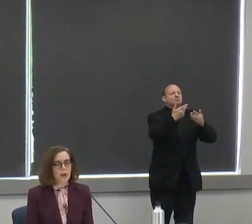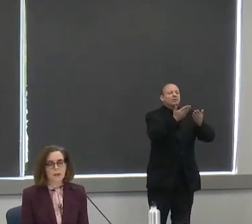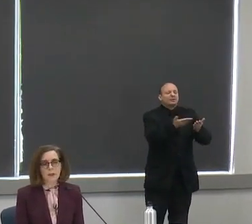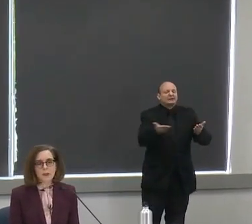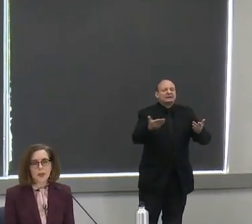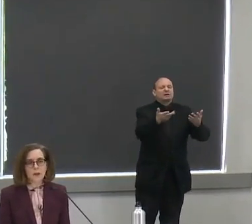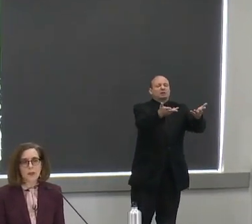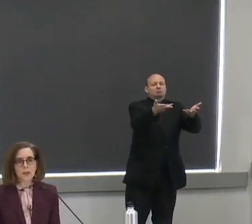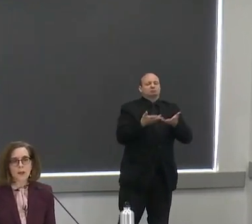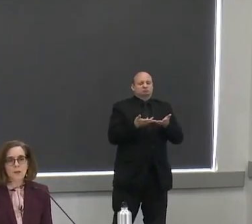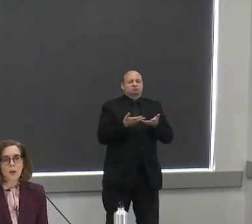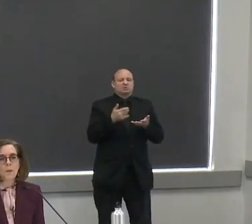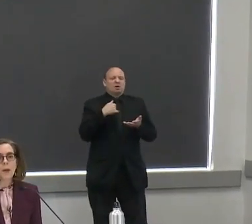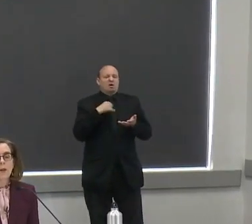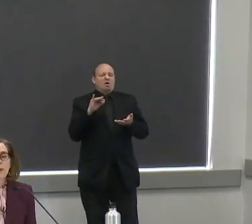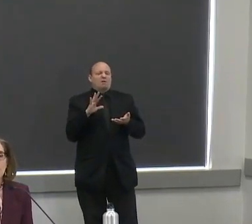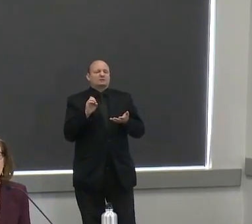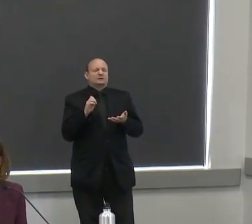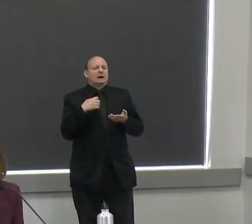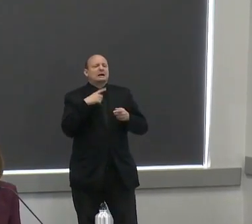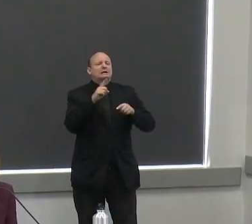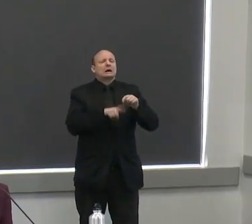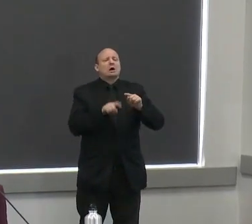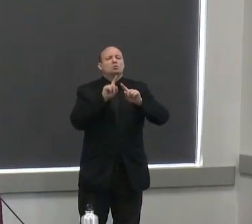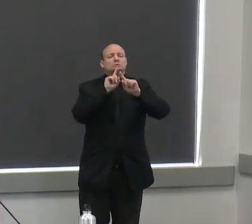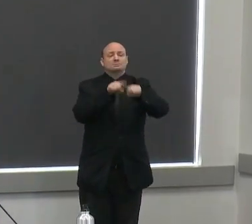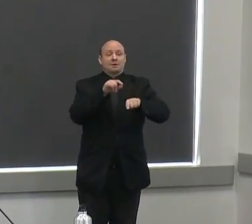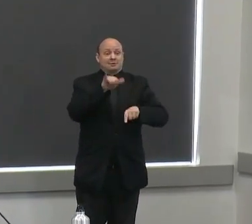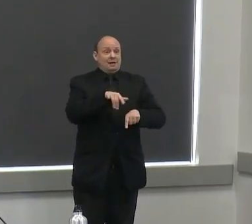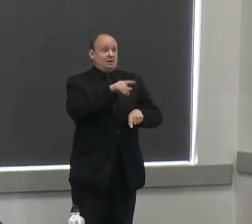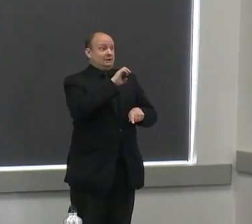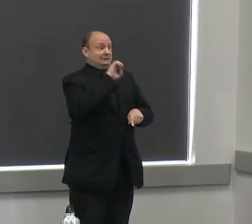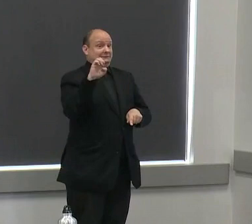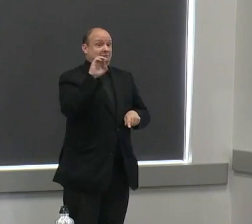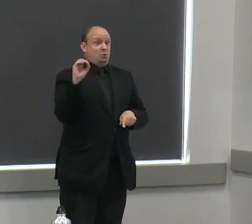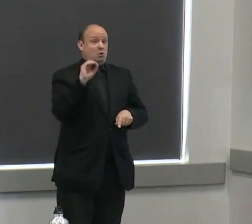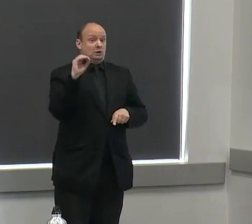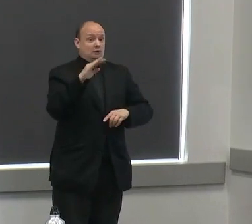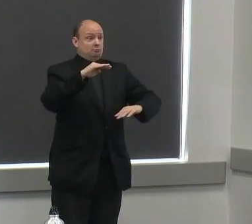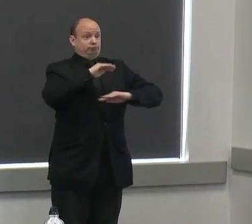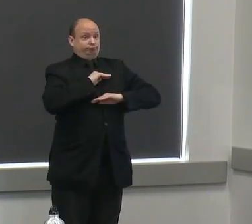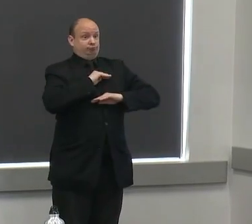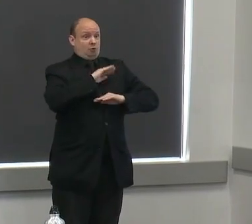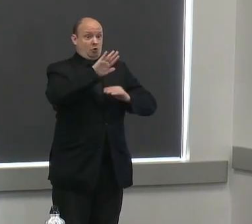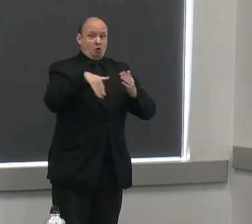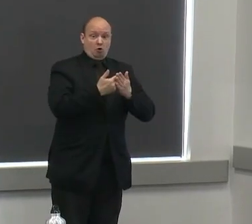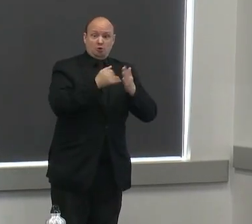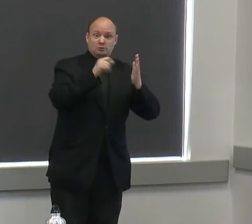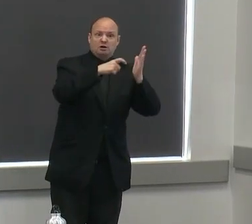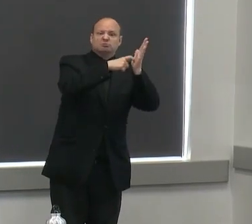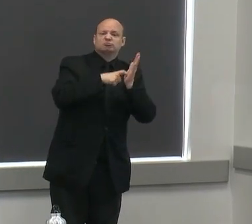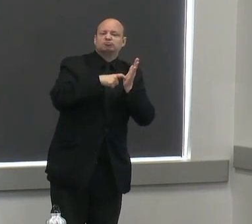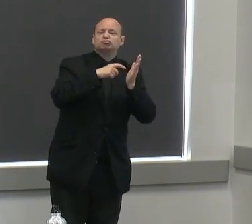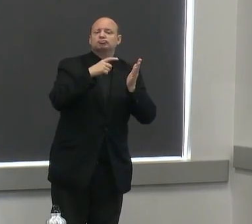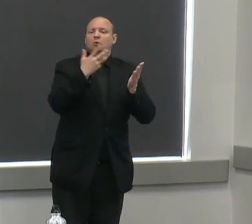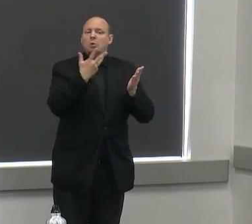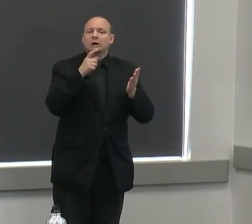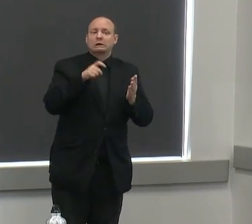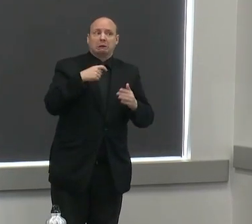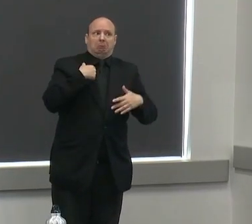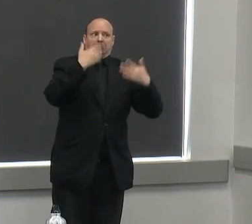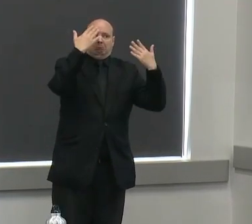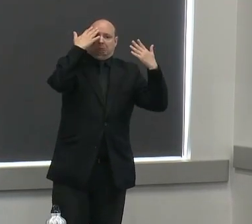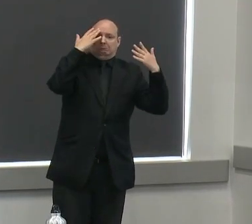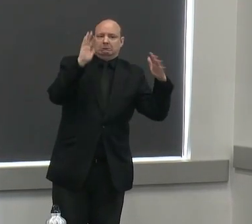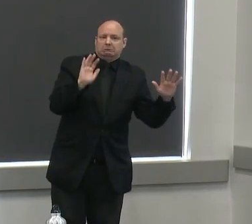whether or not any of the counties have met all the criteria uh we're meeting with regions um uh three of the